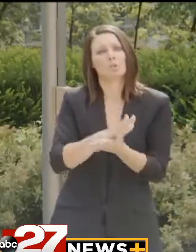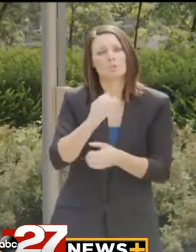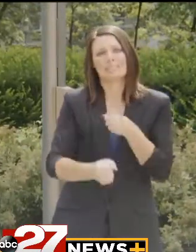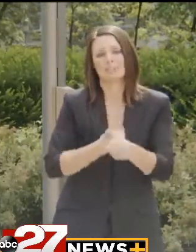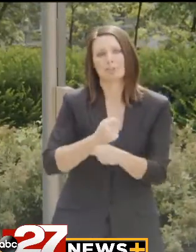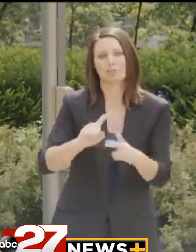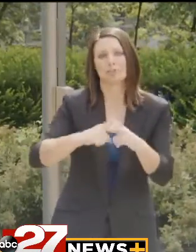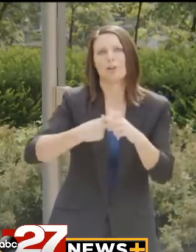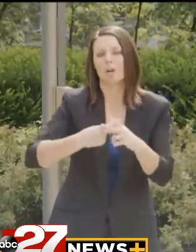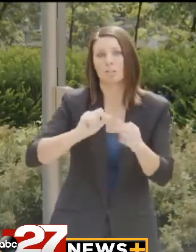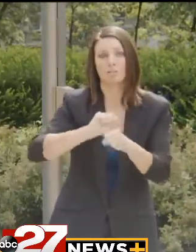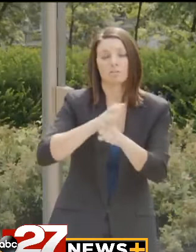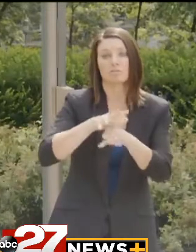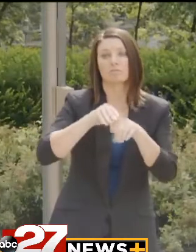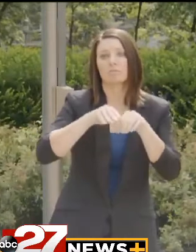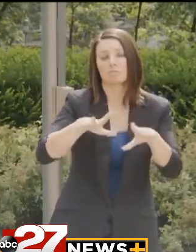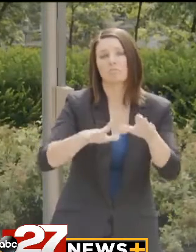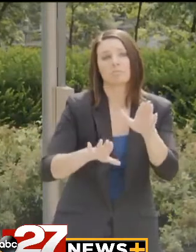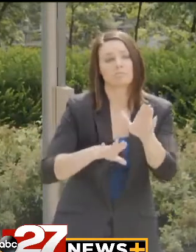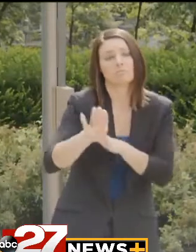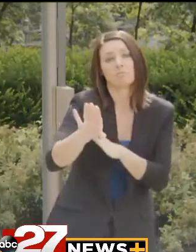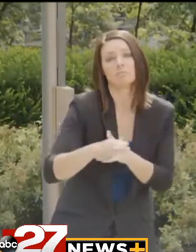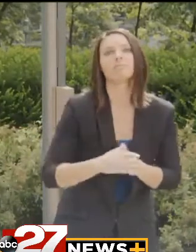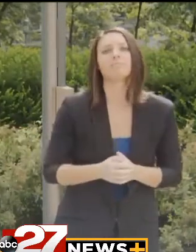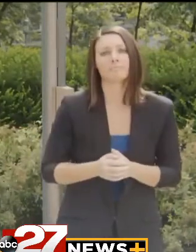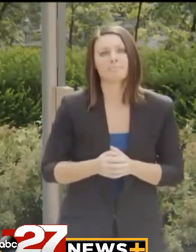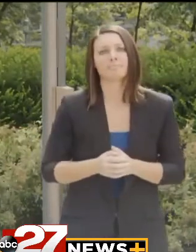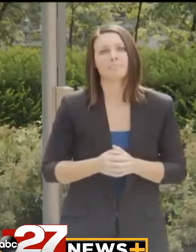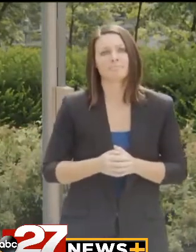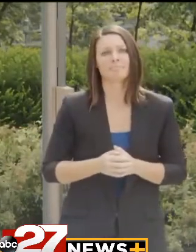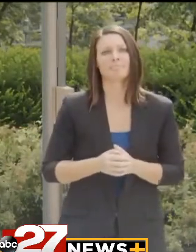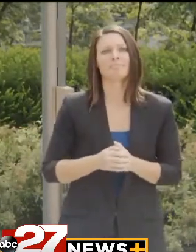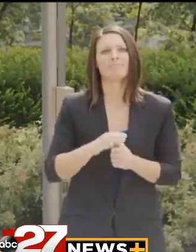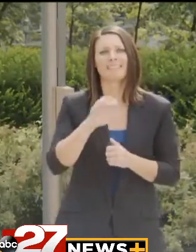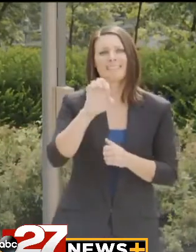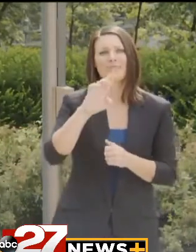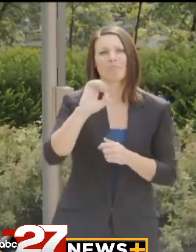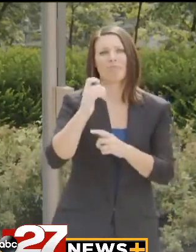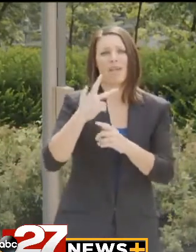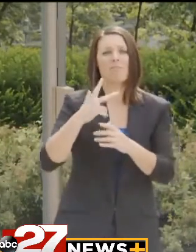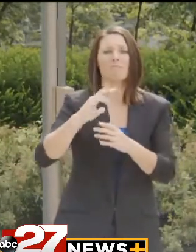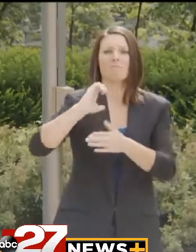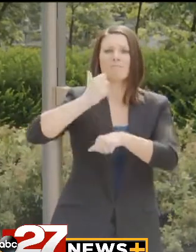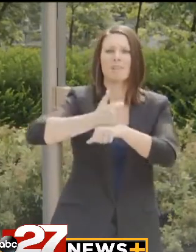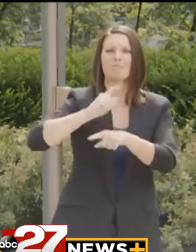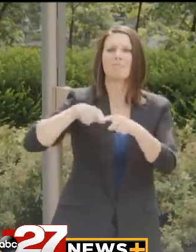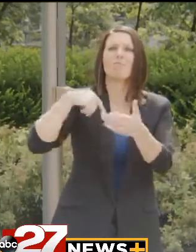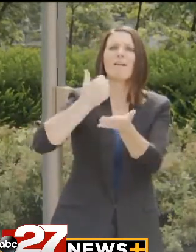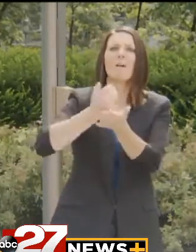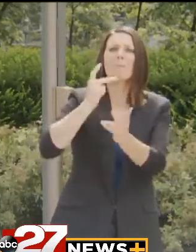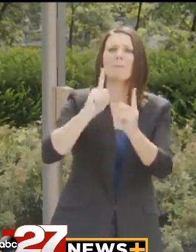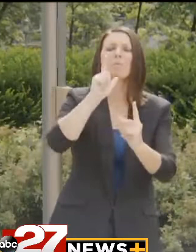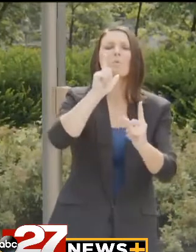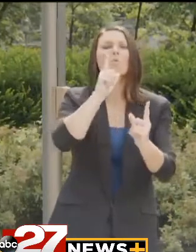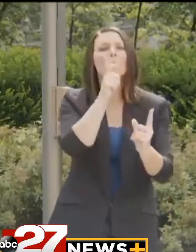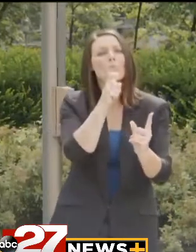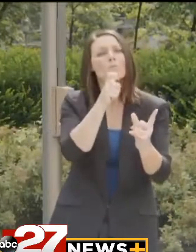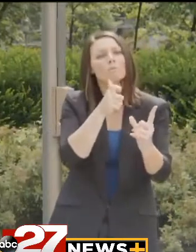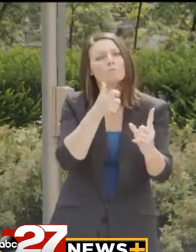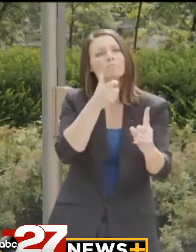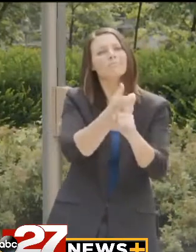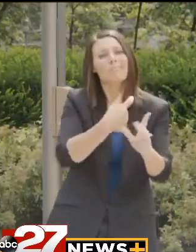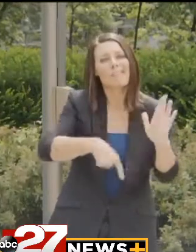begins, and COVID-19 cases continue to rise. ERAP is designed to help people who have been adversely impacted